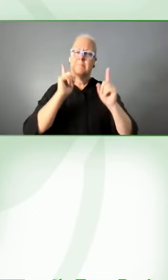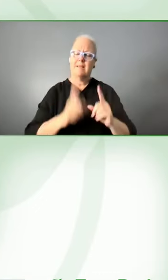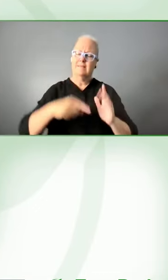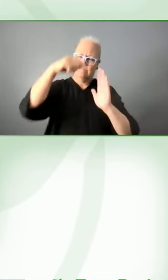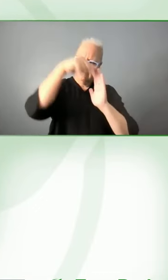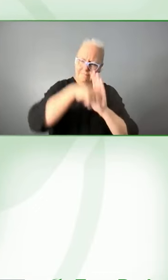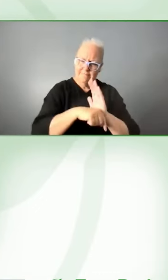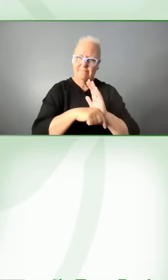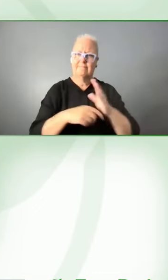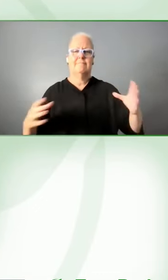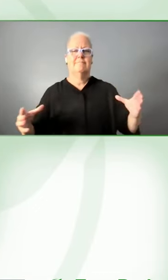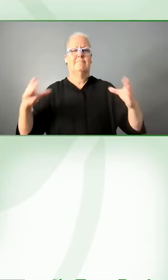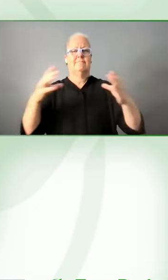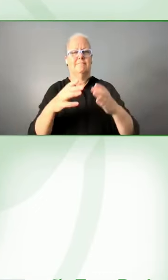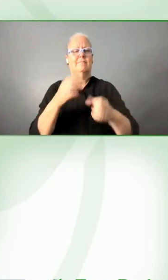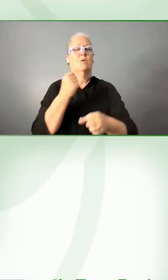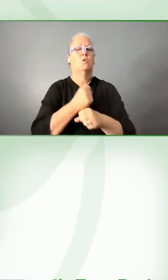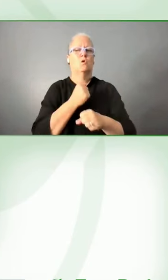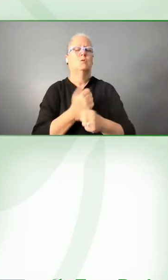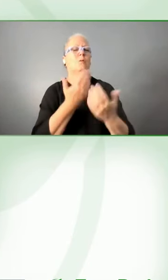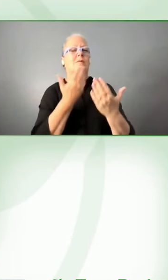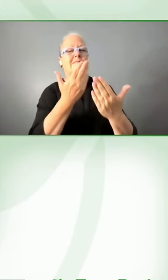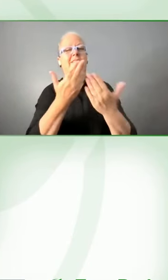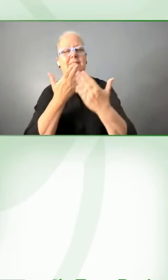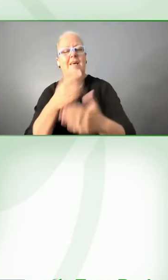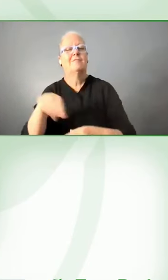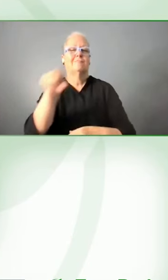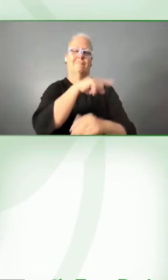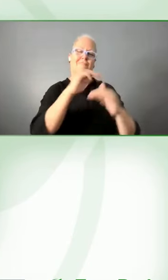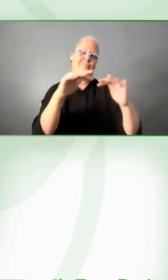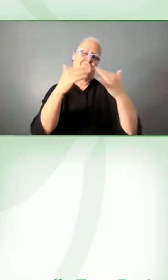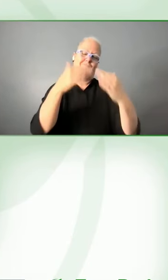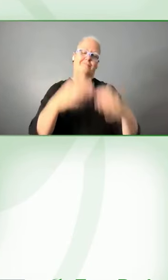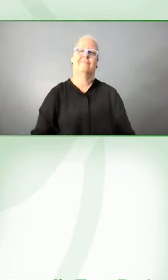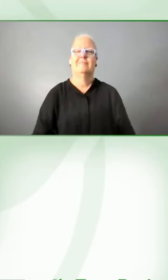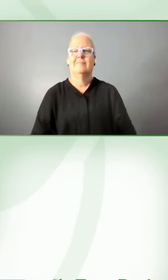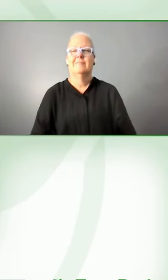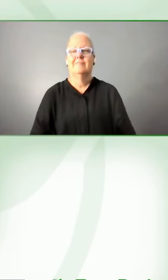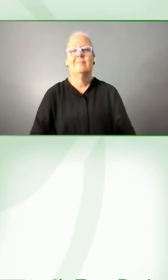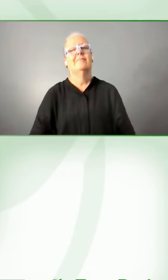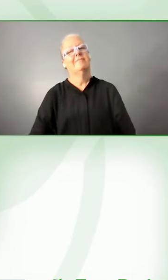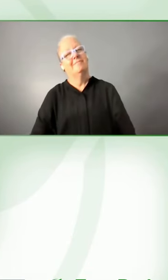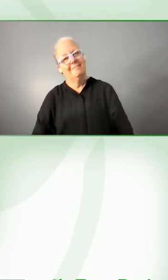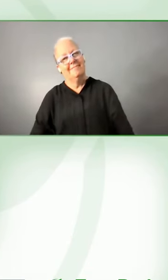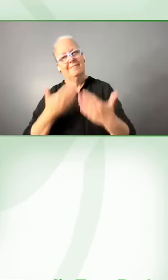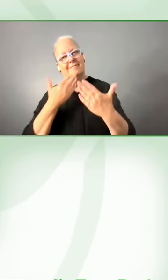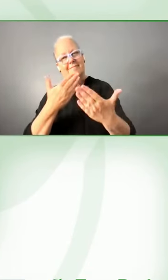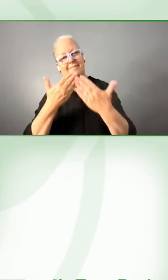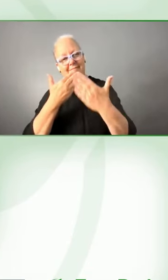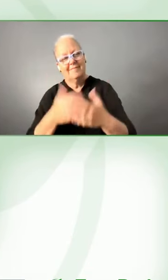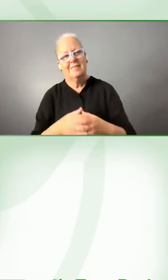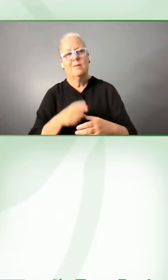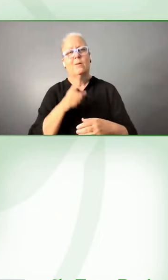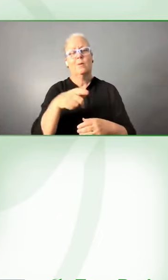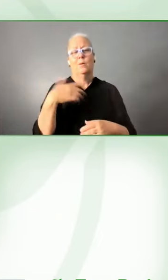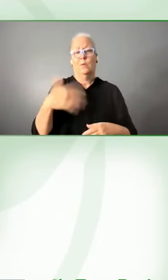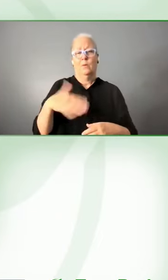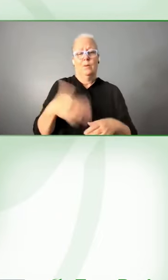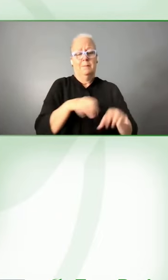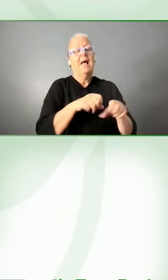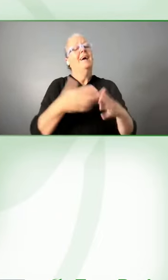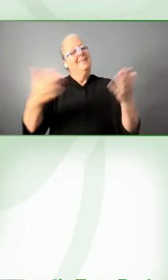Thank you very much for your attention. Thank you, Oksana. You've clearly been really busy. A round of applause.